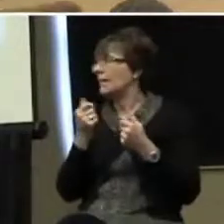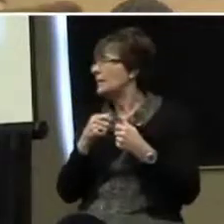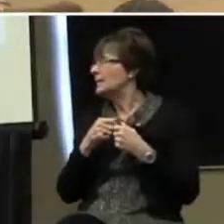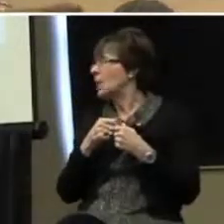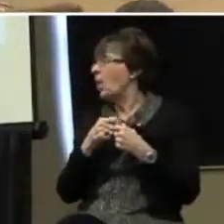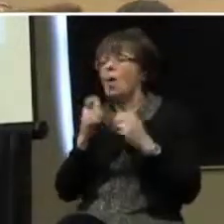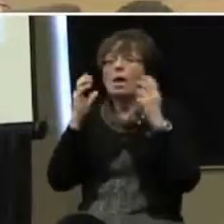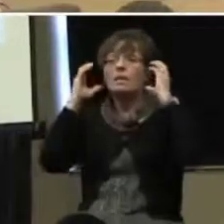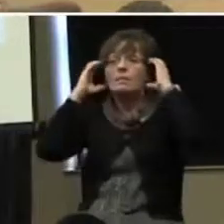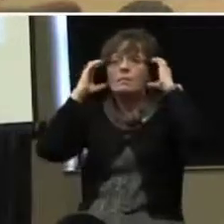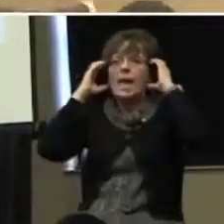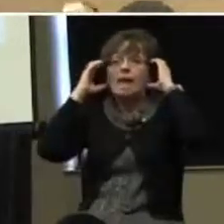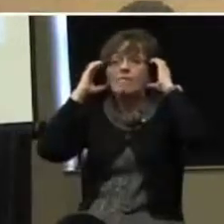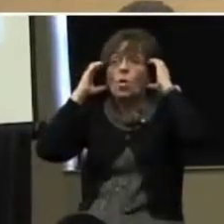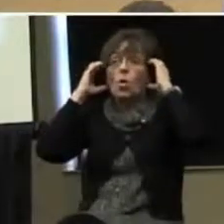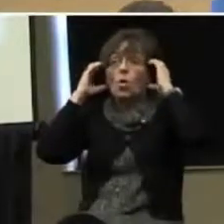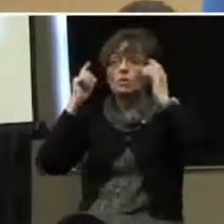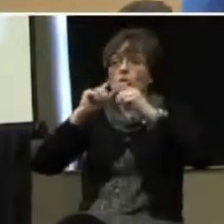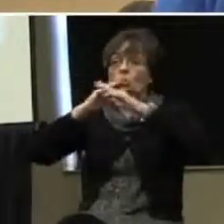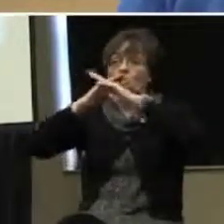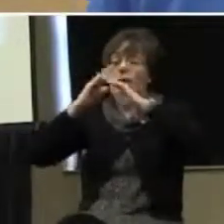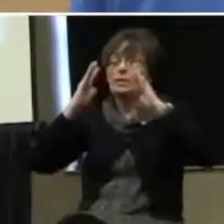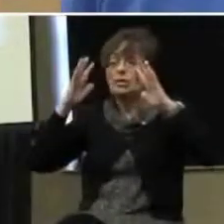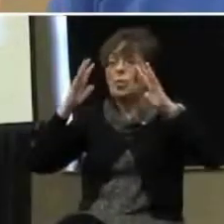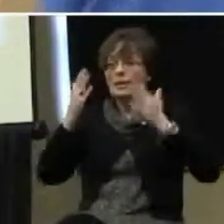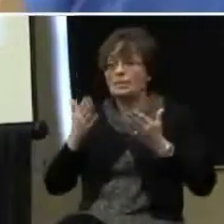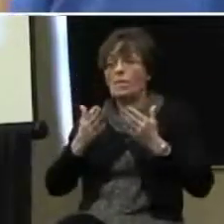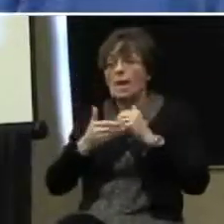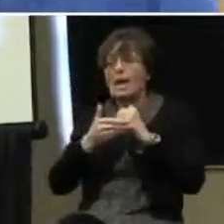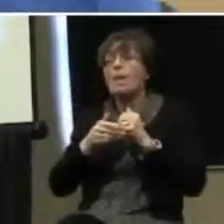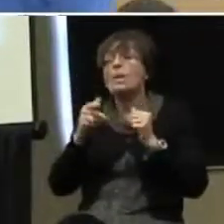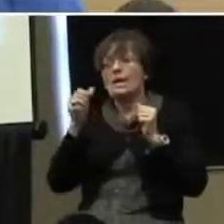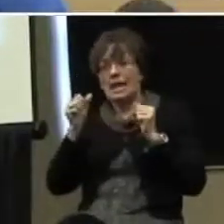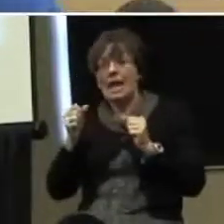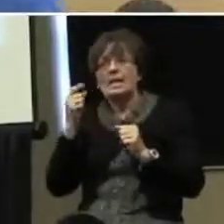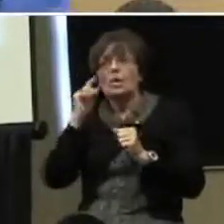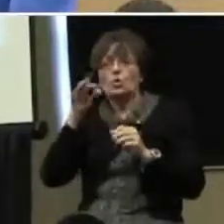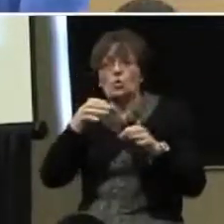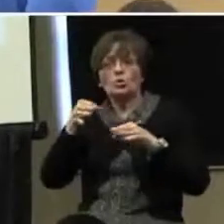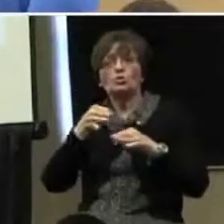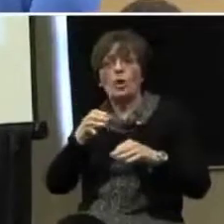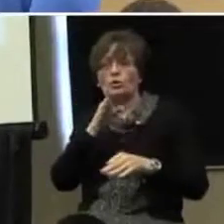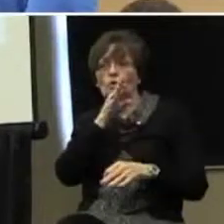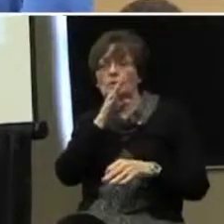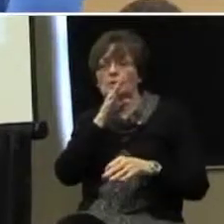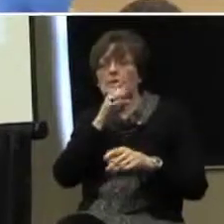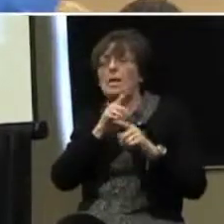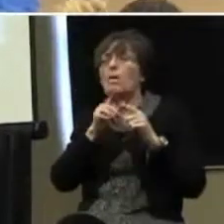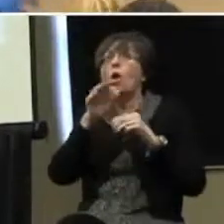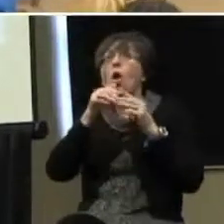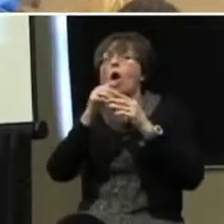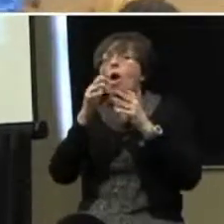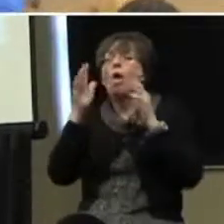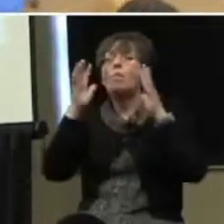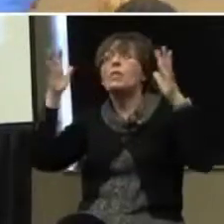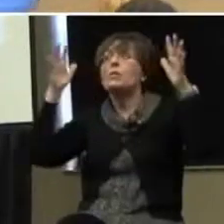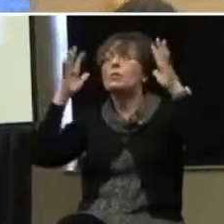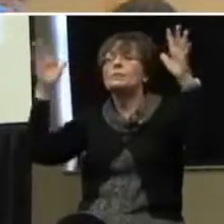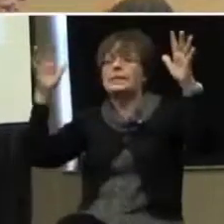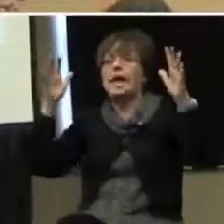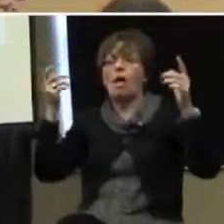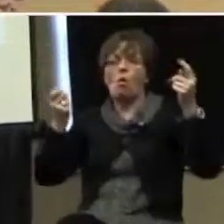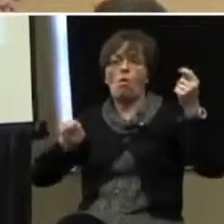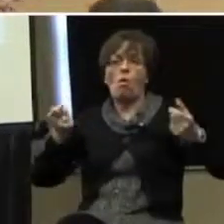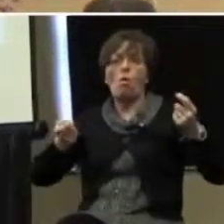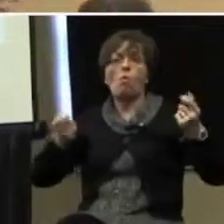headphones might be beneficial, because they can hear your instructions through them. But it takes away all of that bouncing